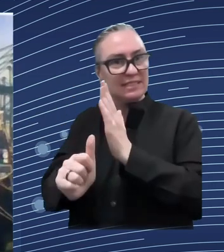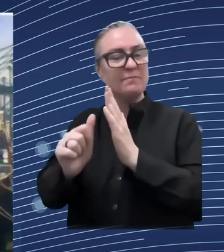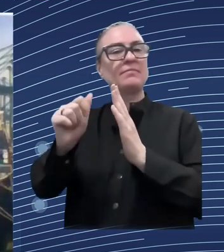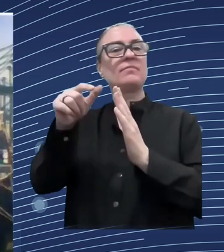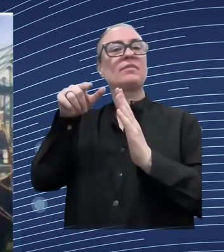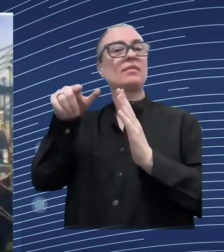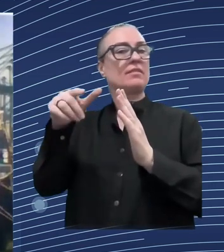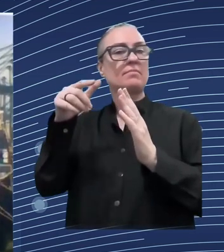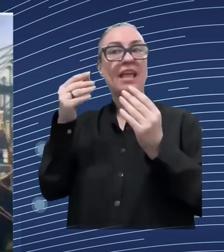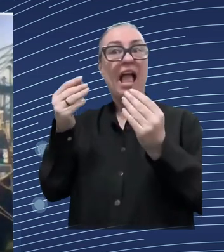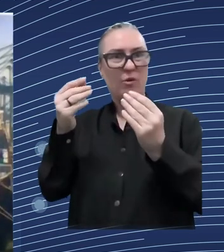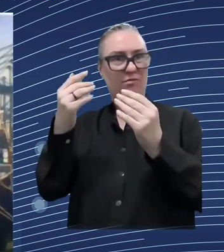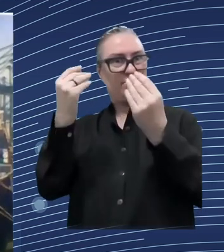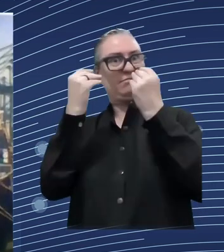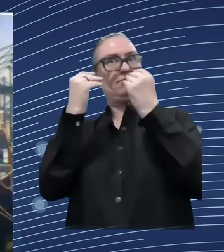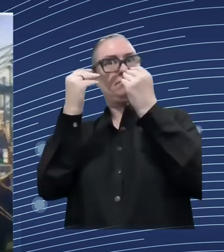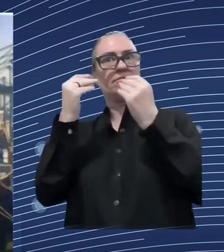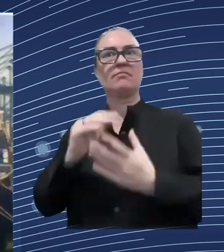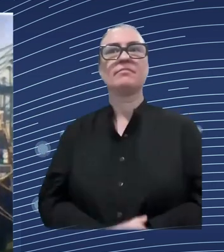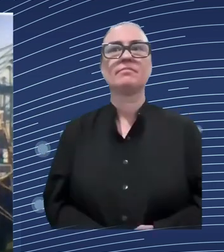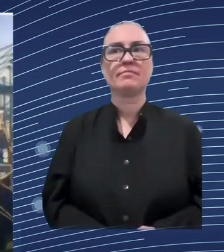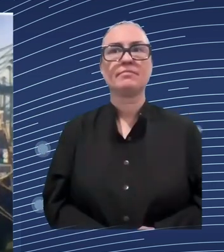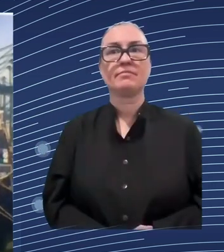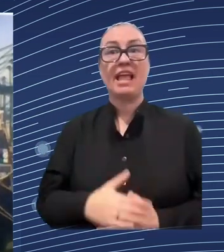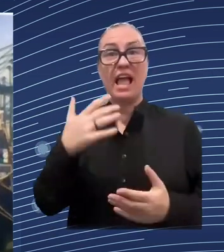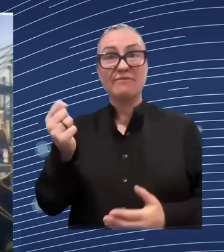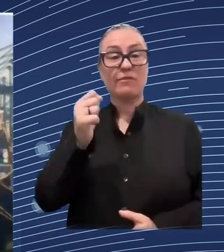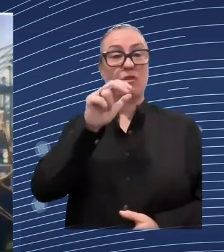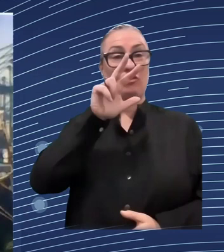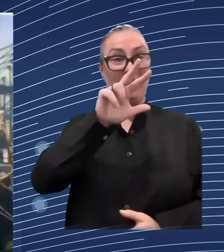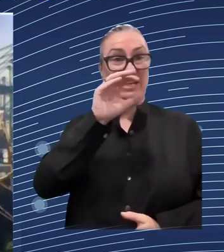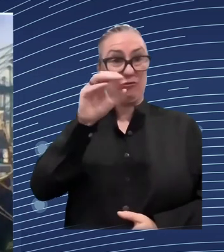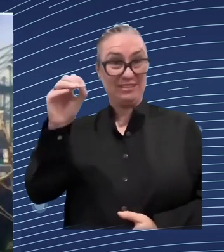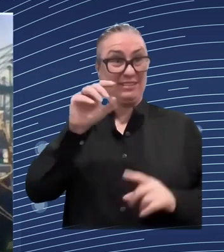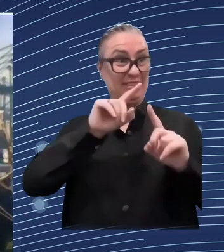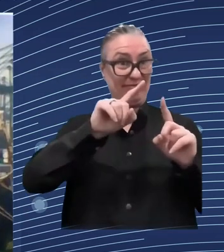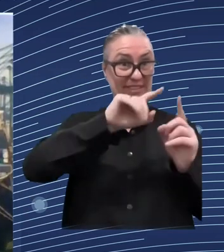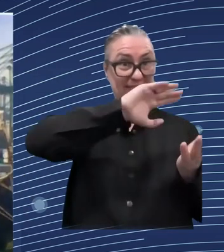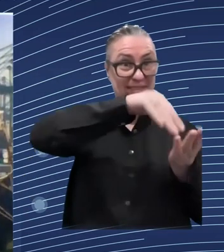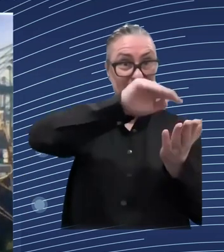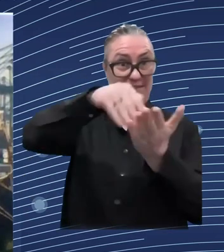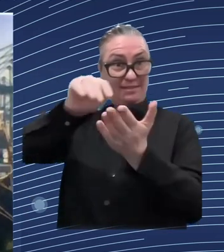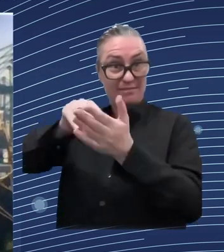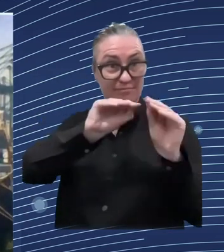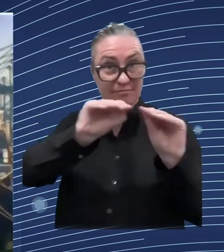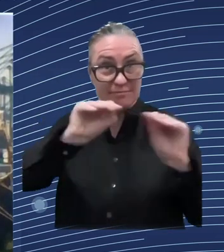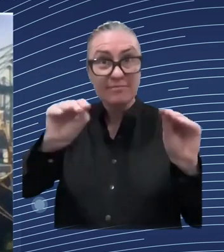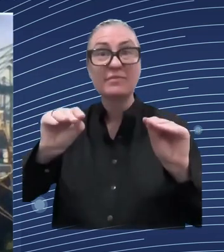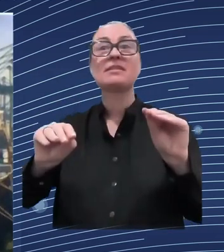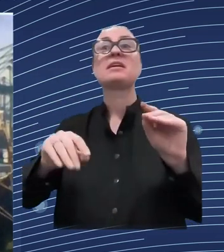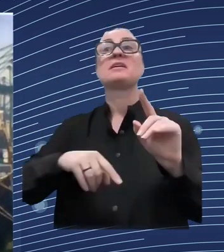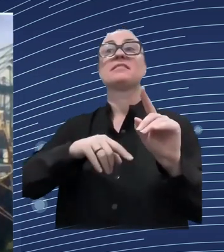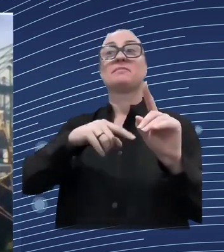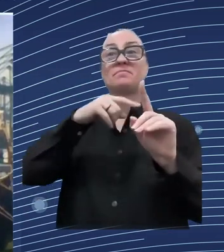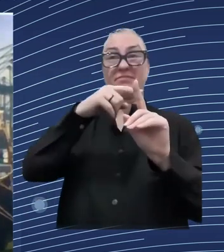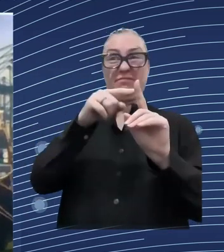inclusion and working together with the government and we've seen it in in ukraine the sort of innovation that